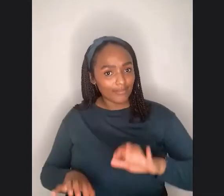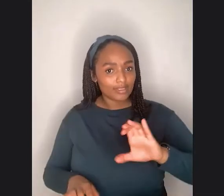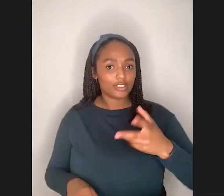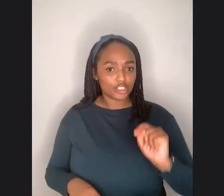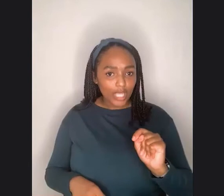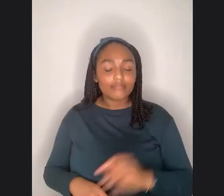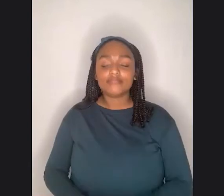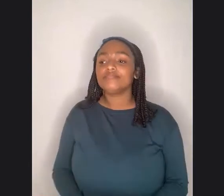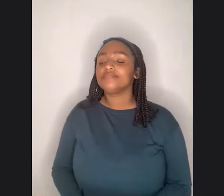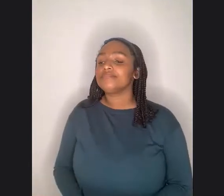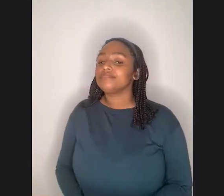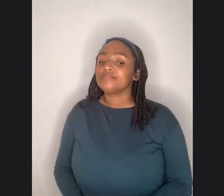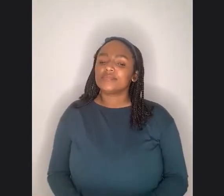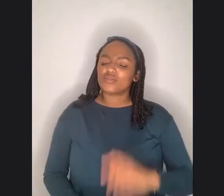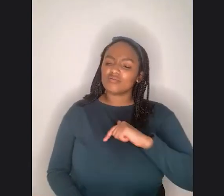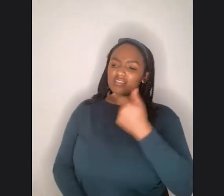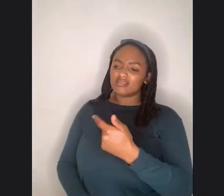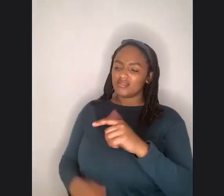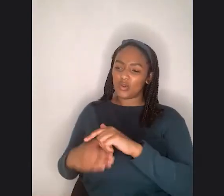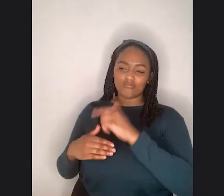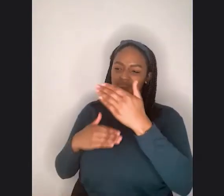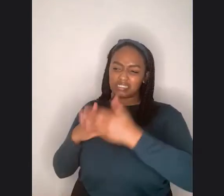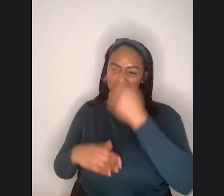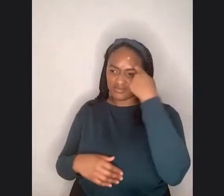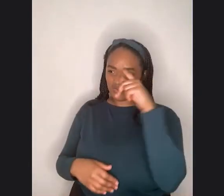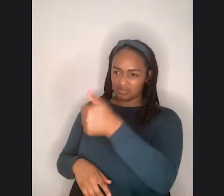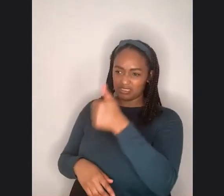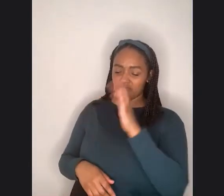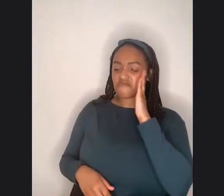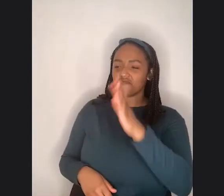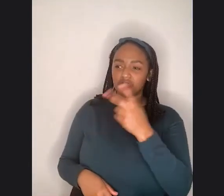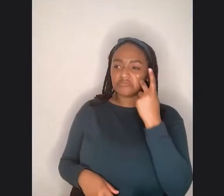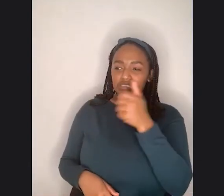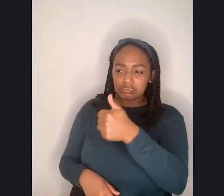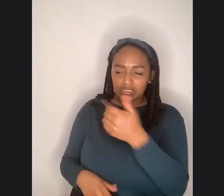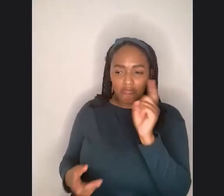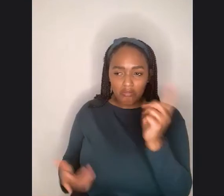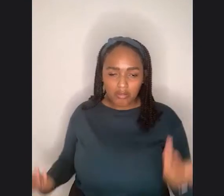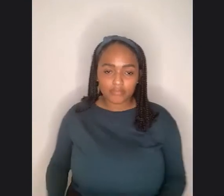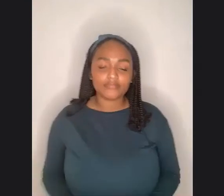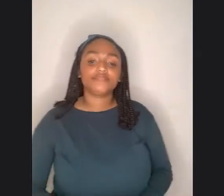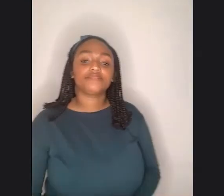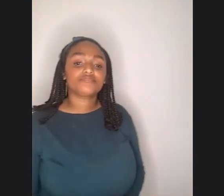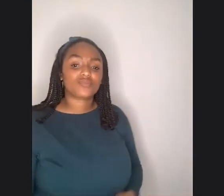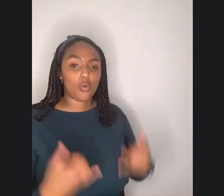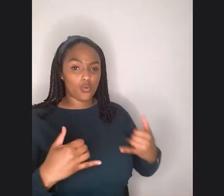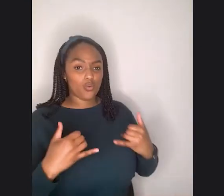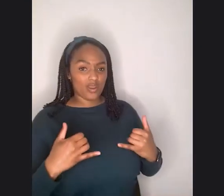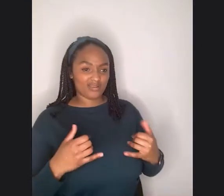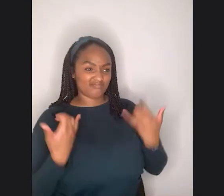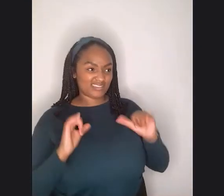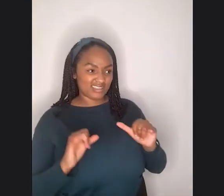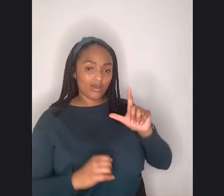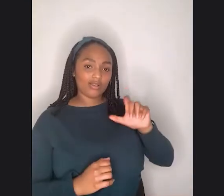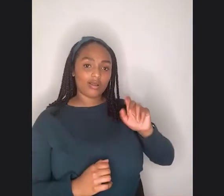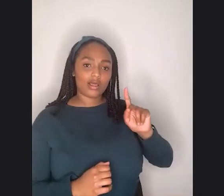Um, um, well, you know, we are on a semi lockdown in Singapore, so things are pretty